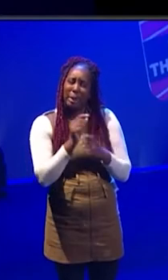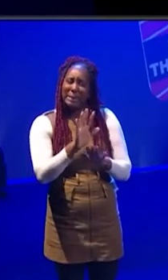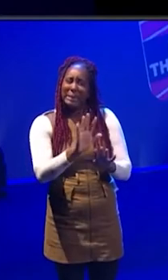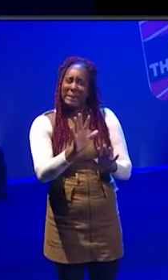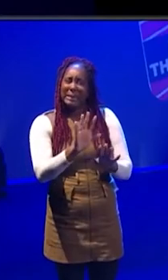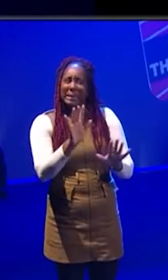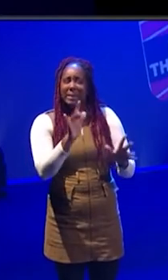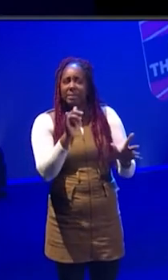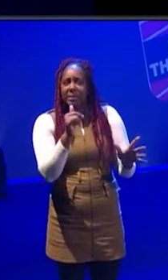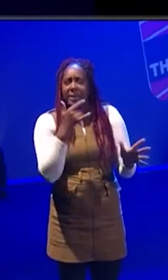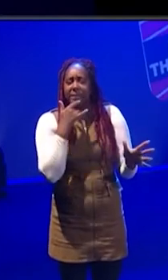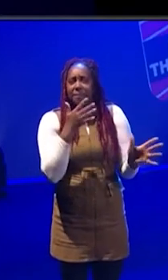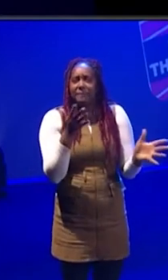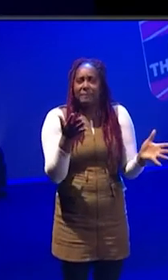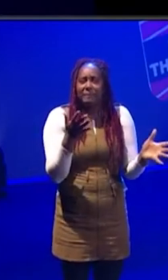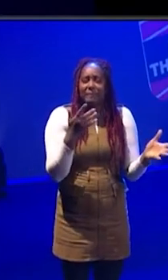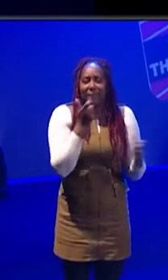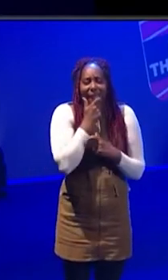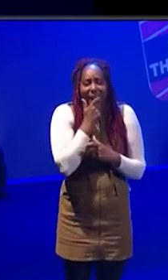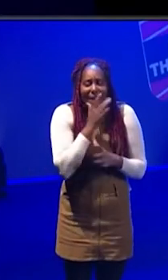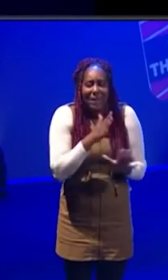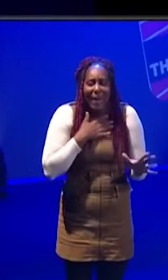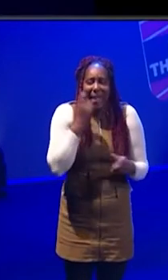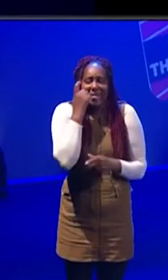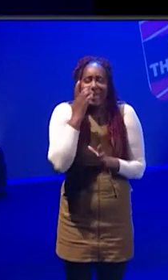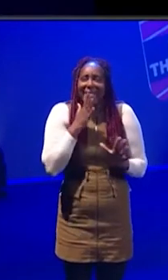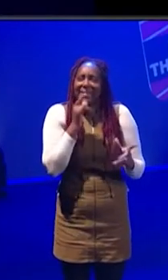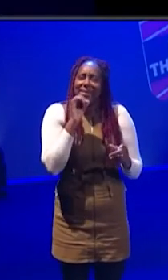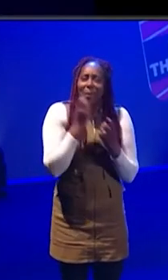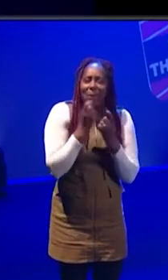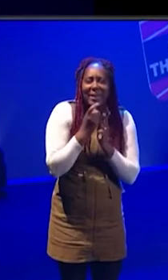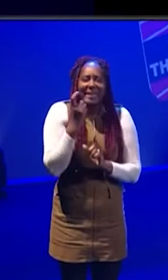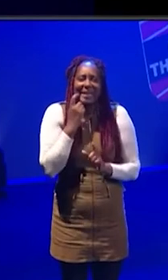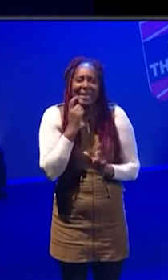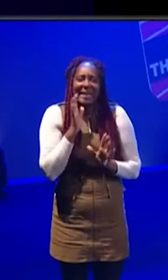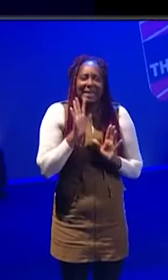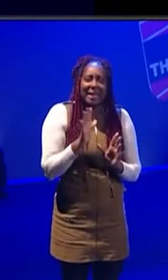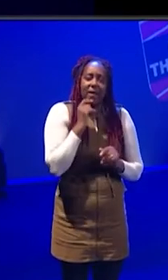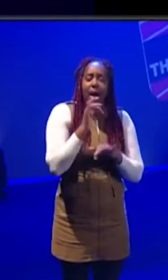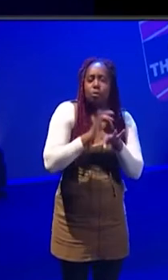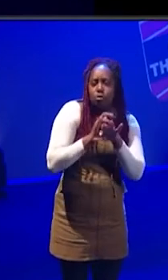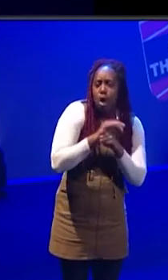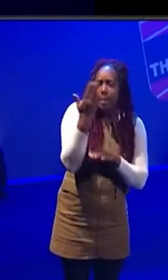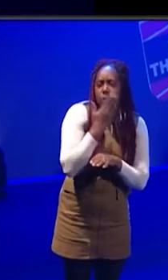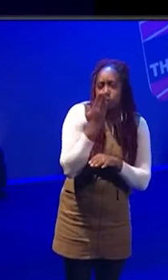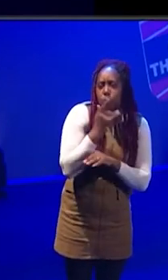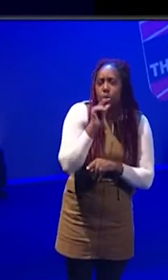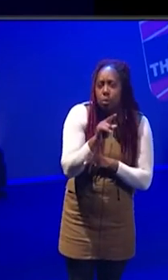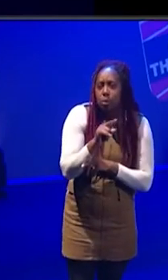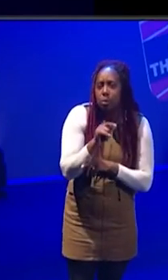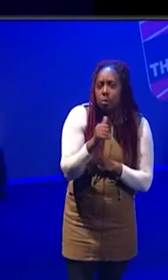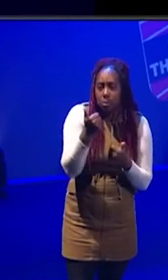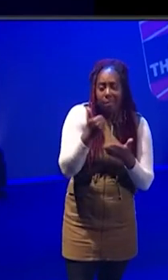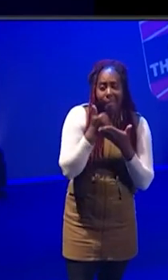think, thank you. I think there's something as easy as, you know, drama schools could do a lesson in